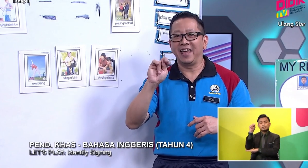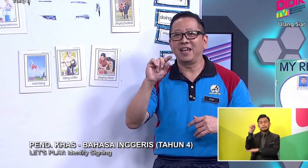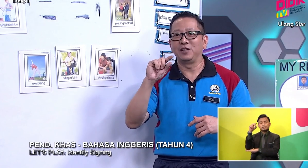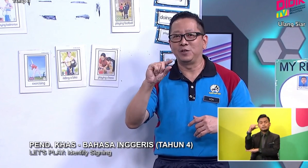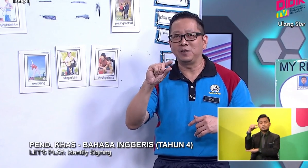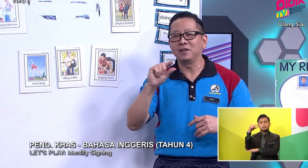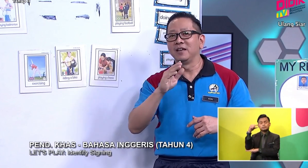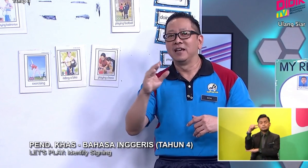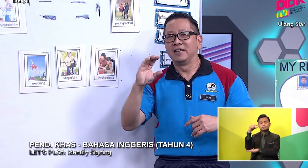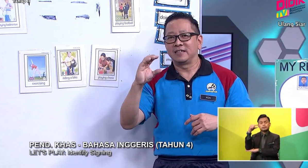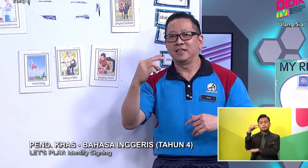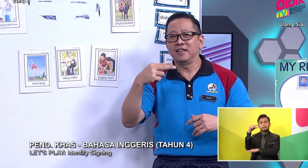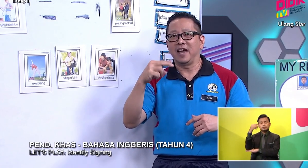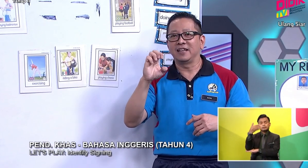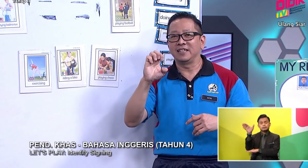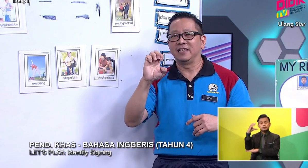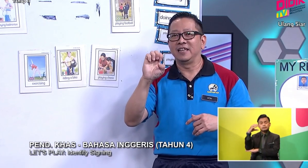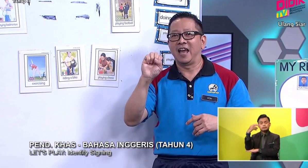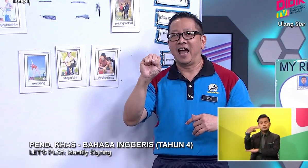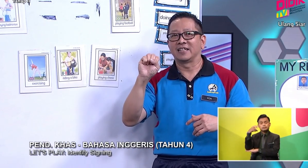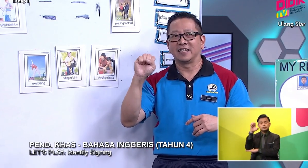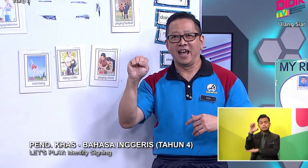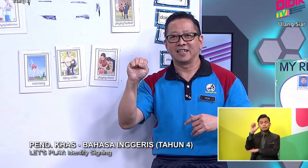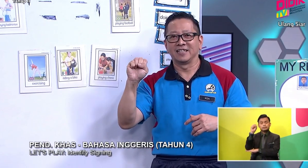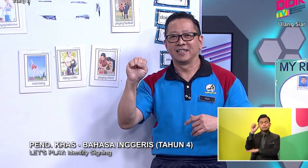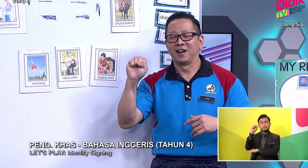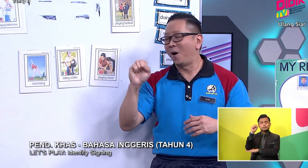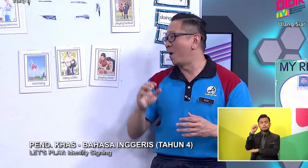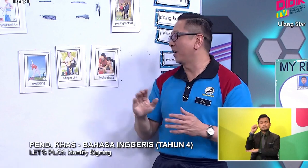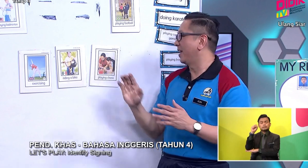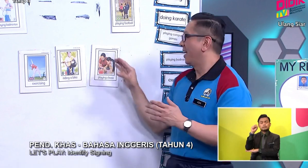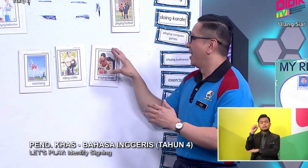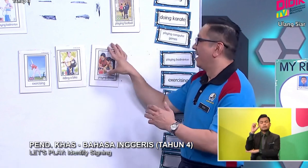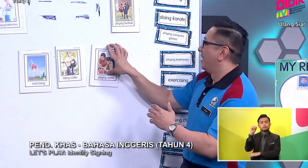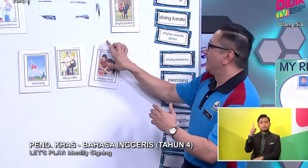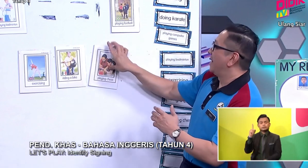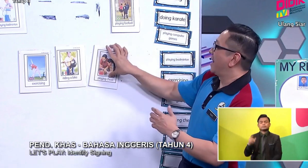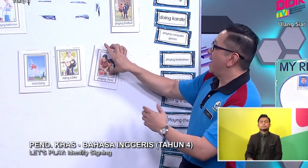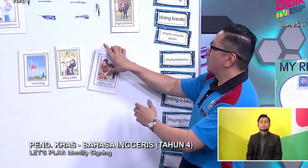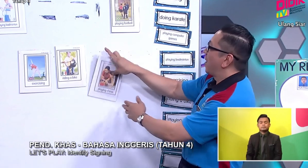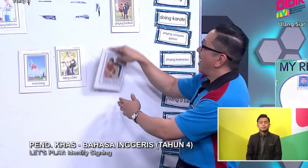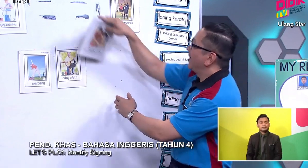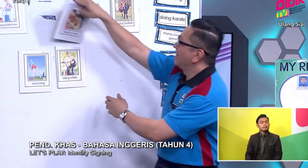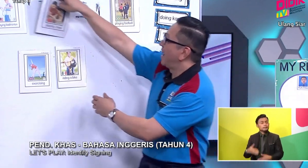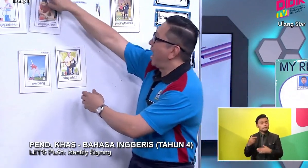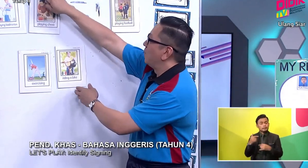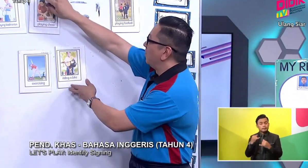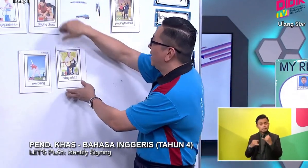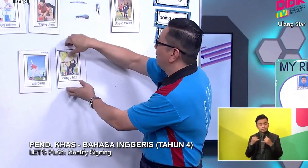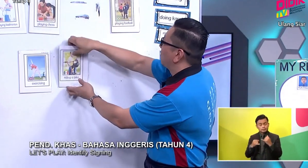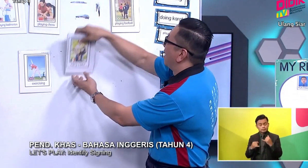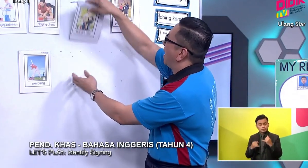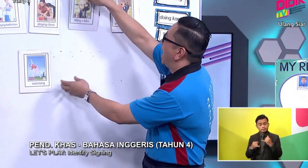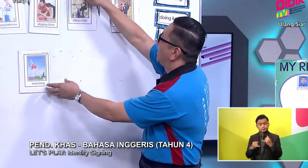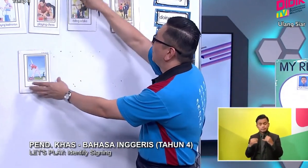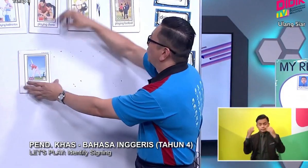N G C H E S S Okay. The last one I will